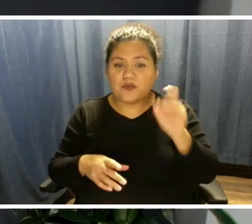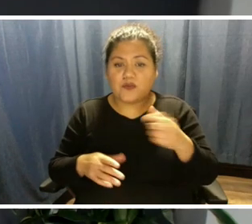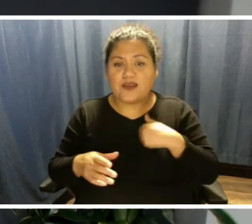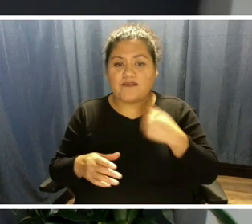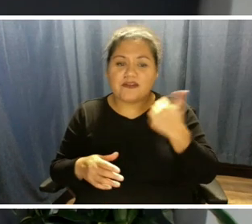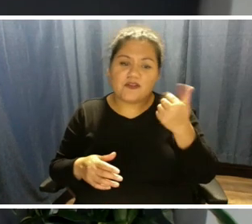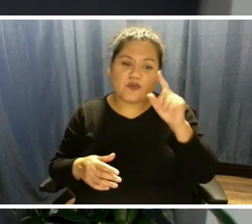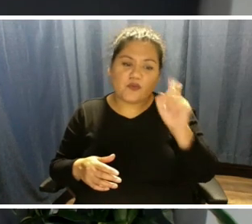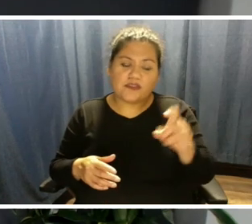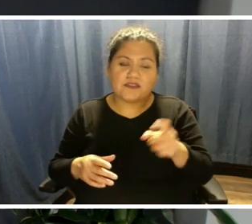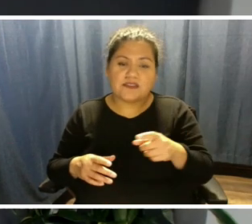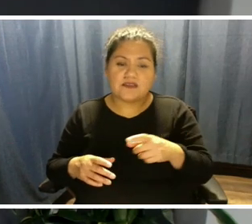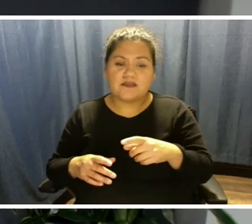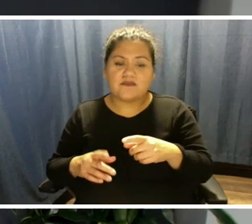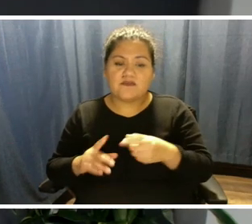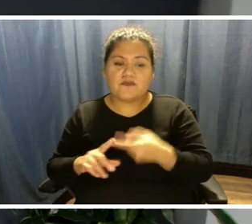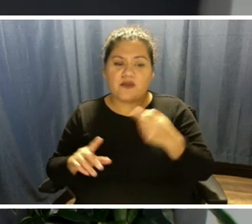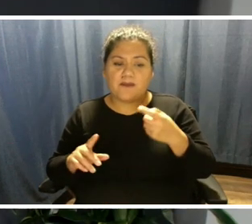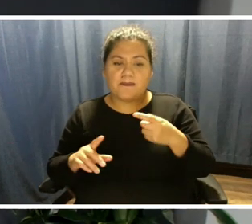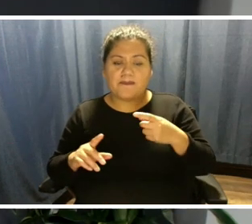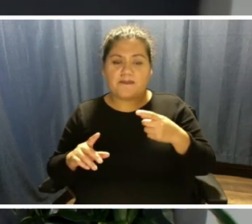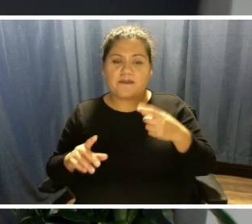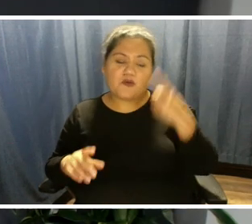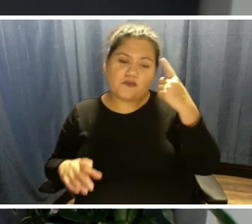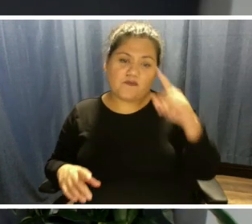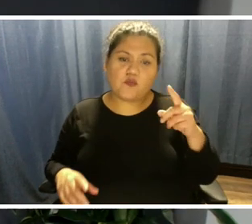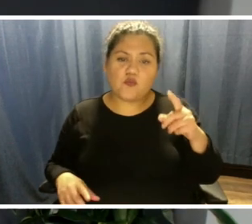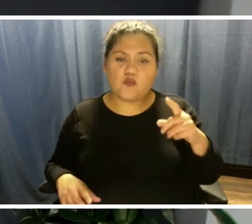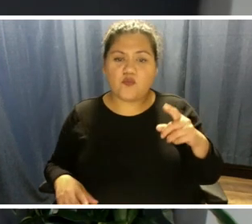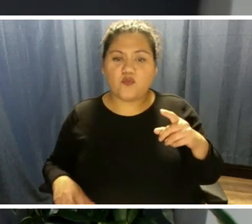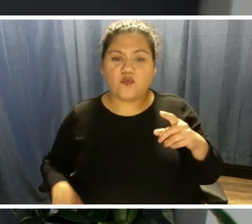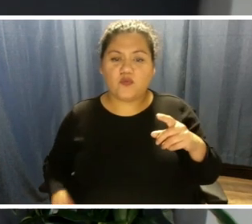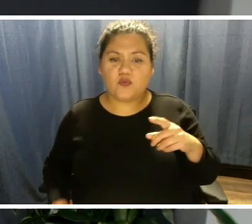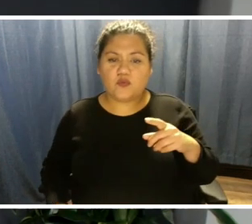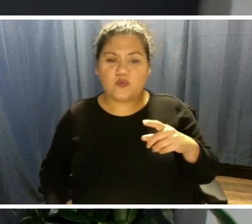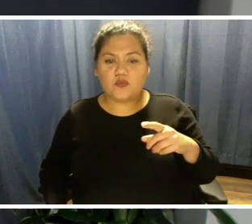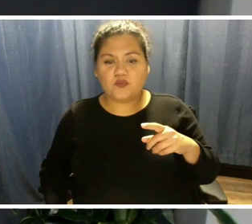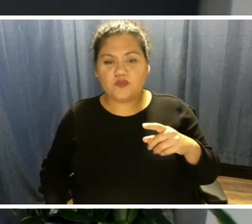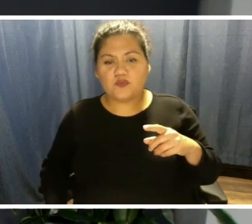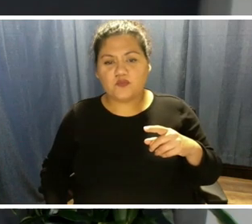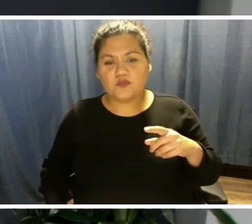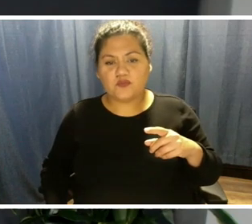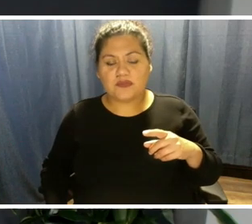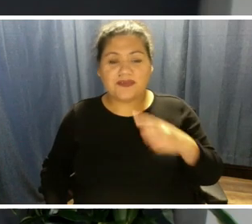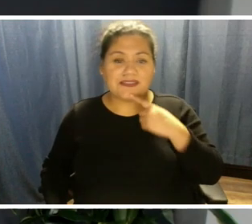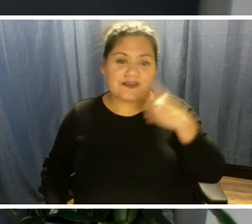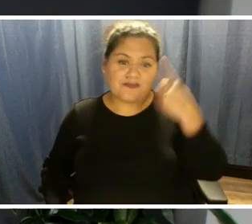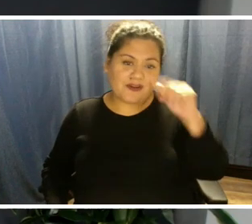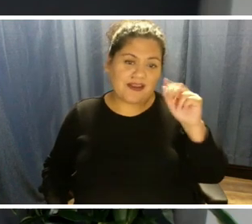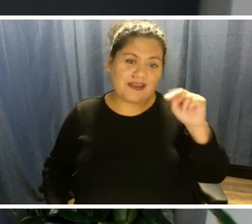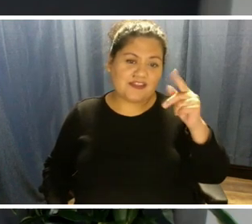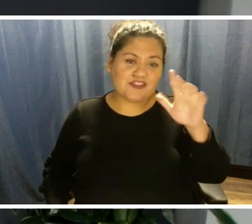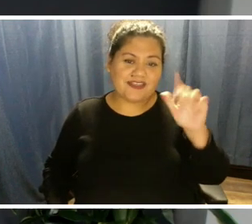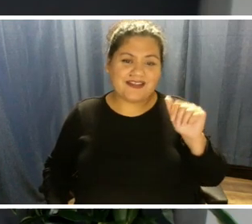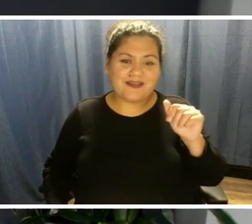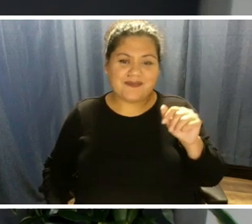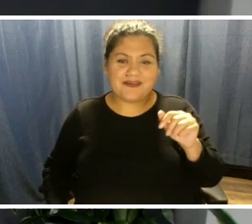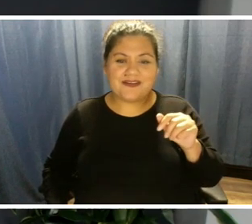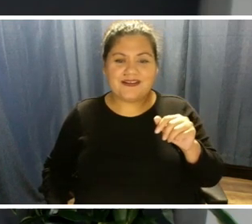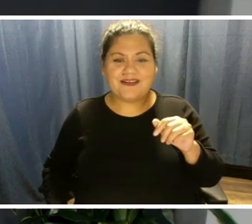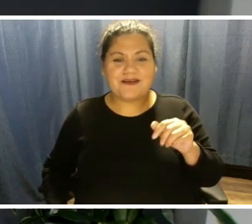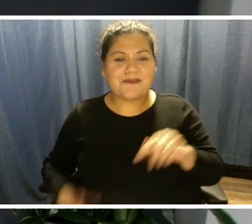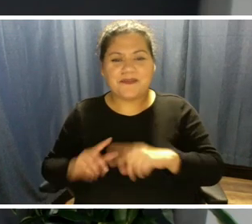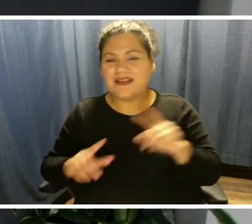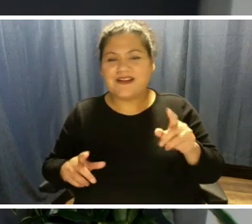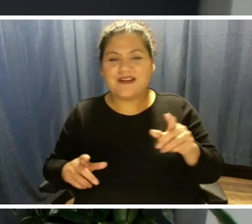for, I was going to say Angela. was going to throw her one, but we'll keep